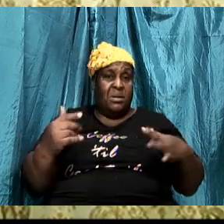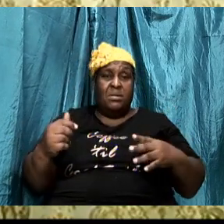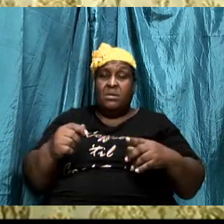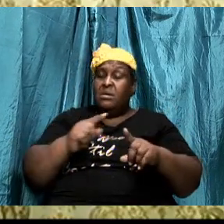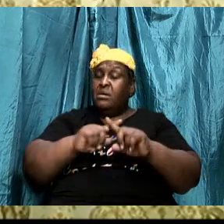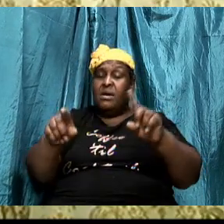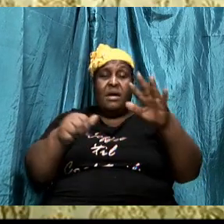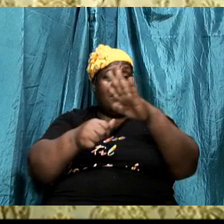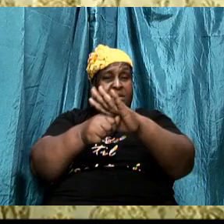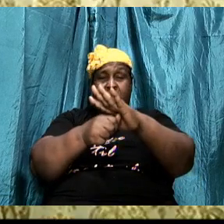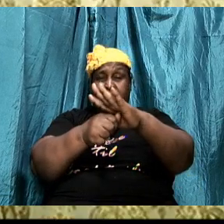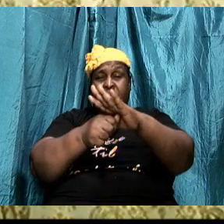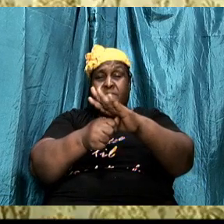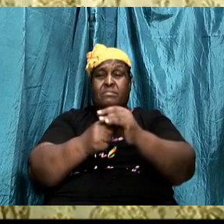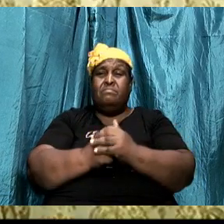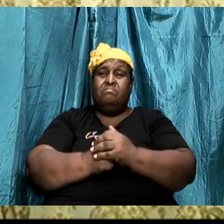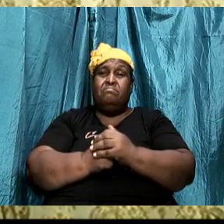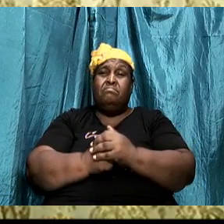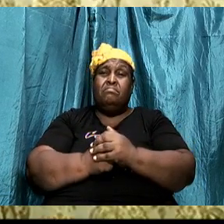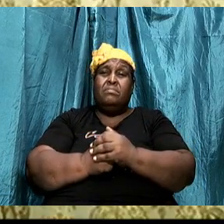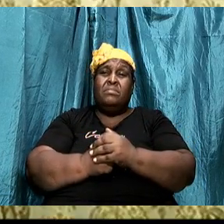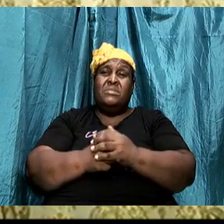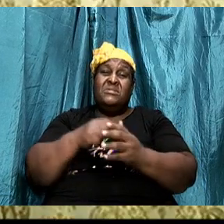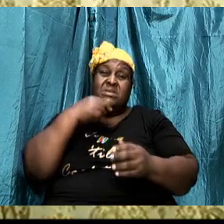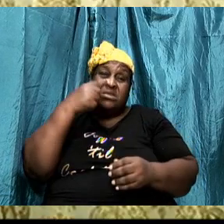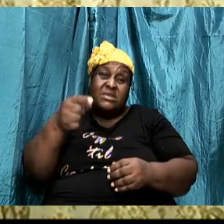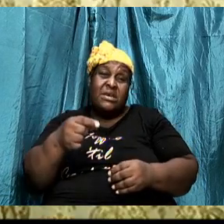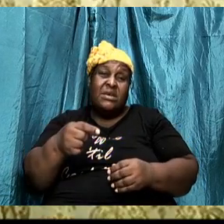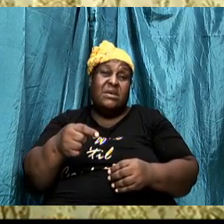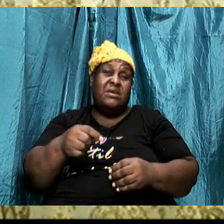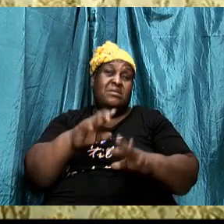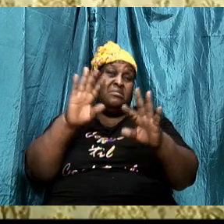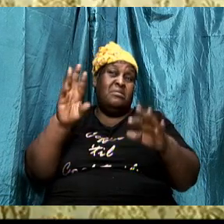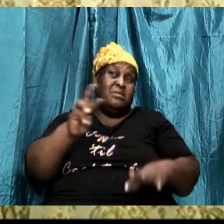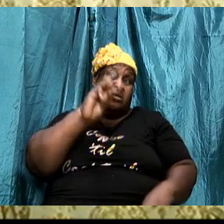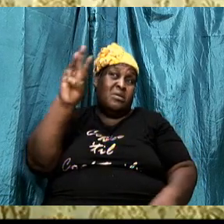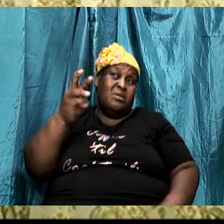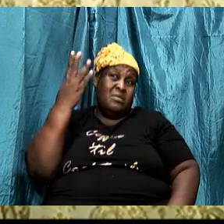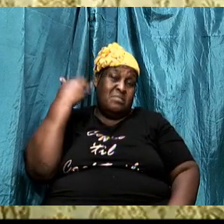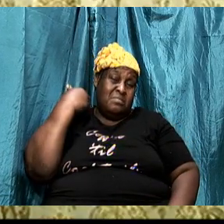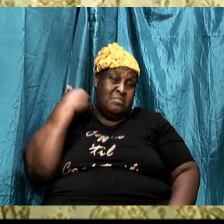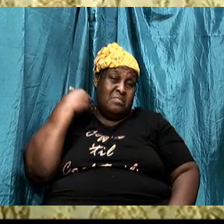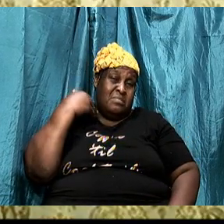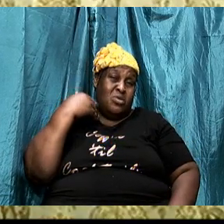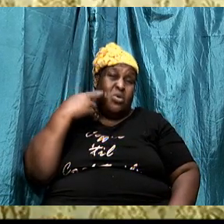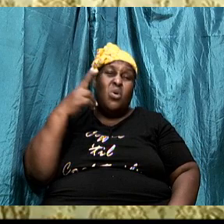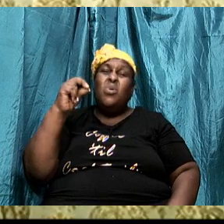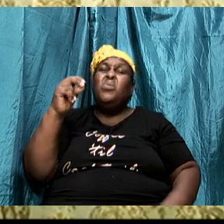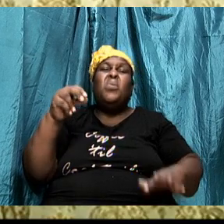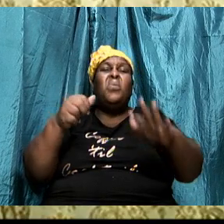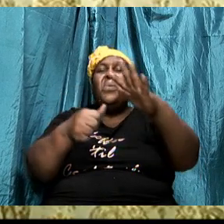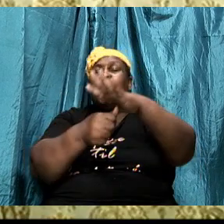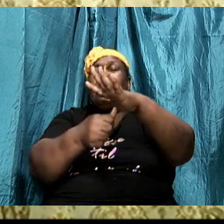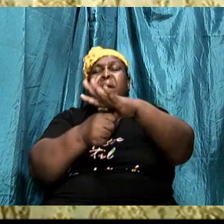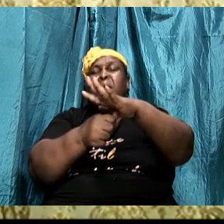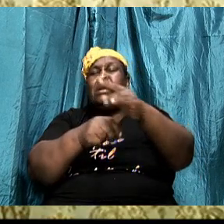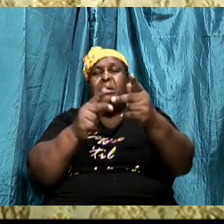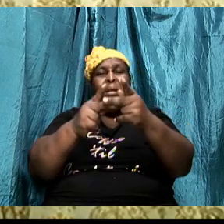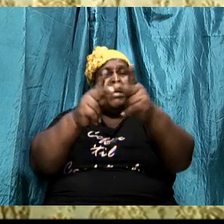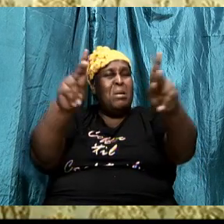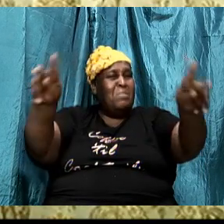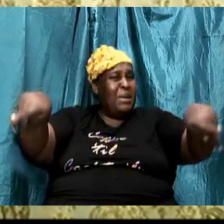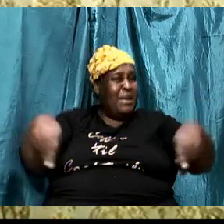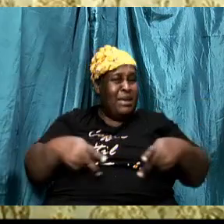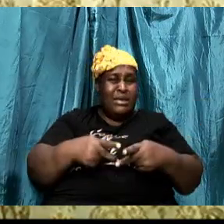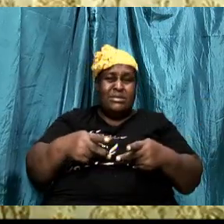there is no hiding place when it comes to this battle because the adversary is going to take the battle at your